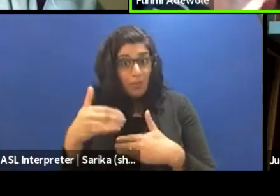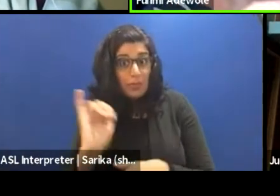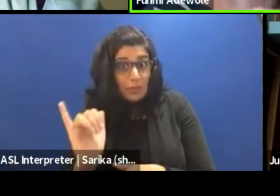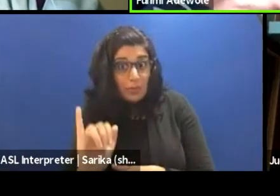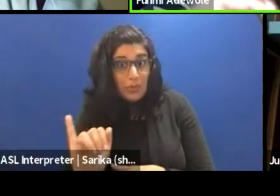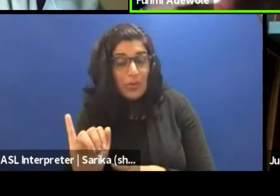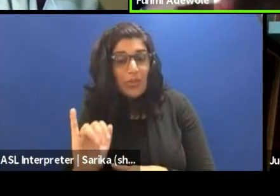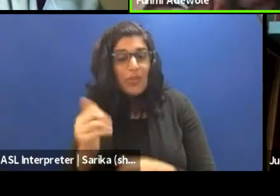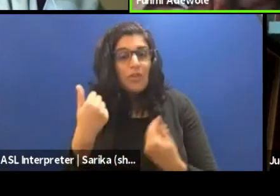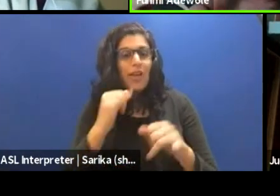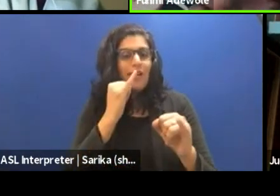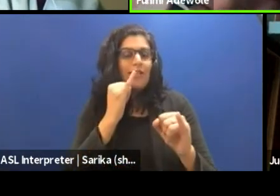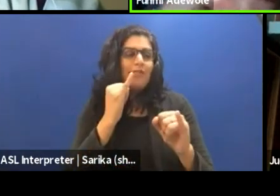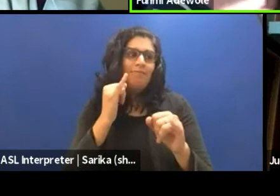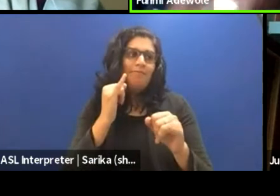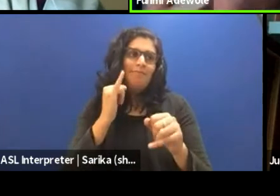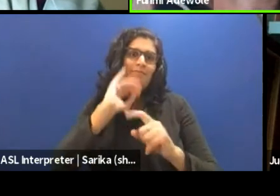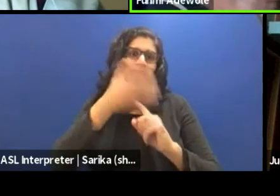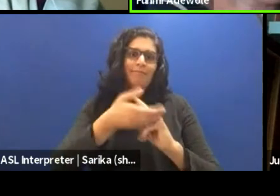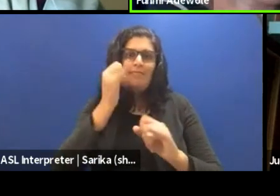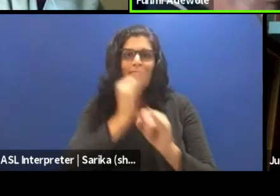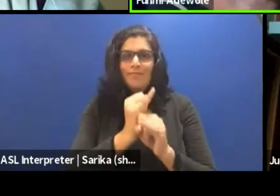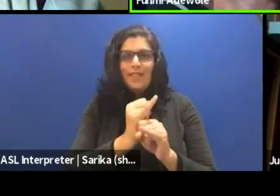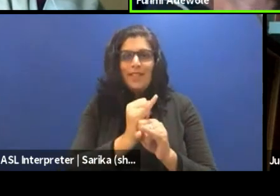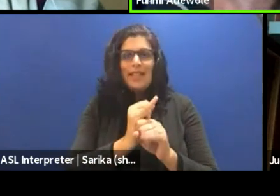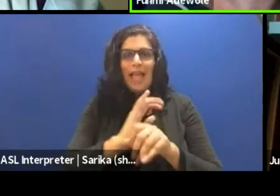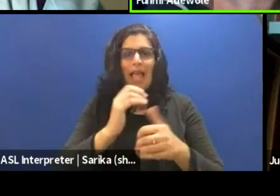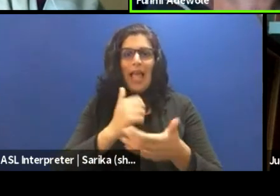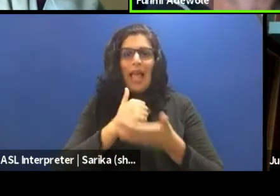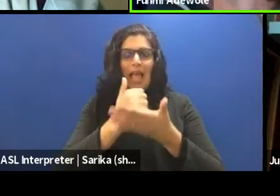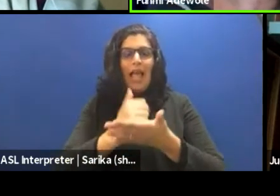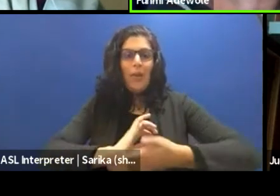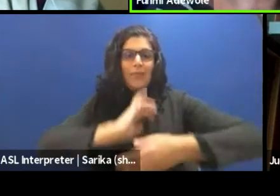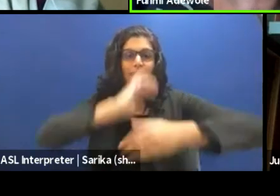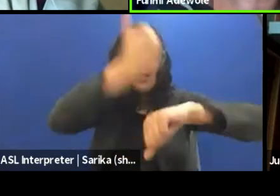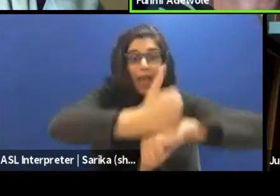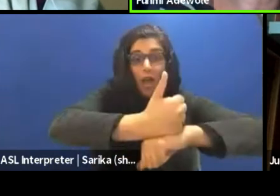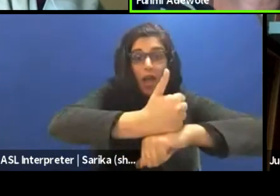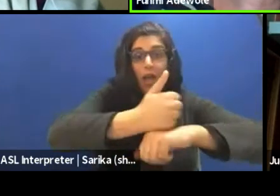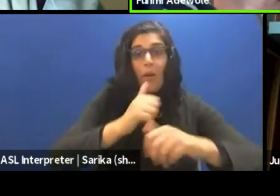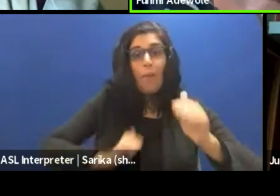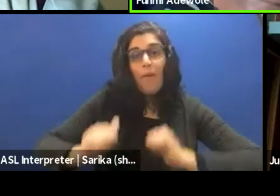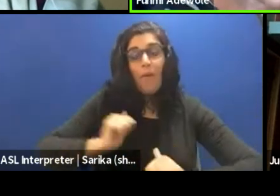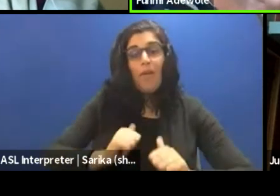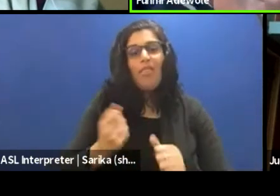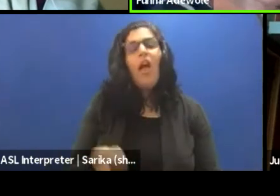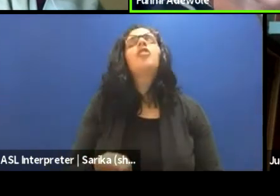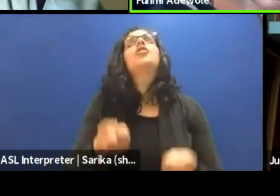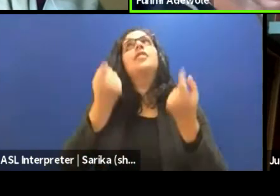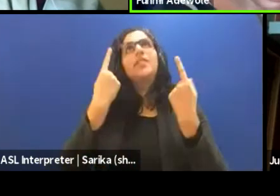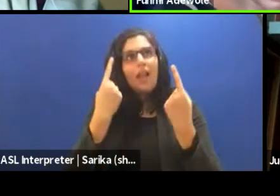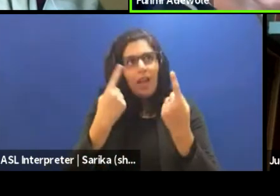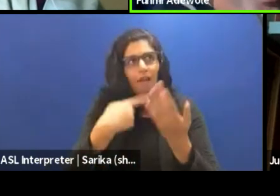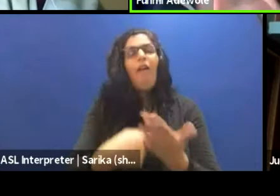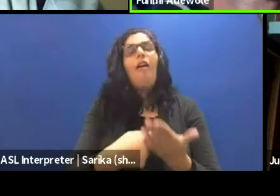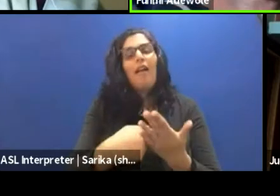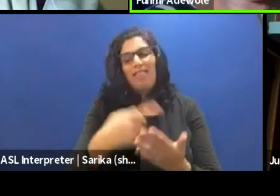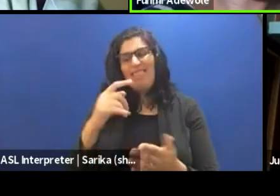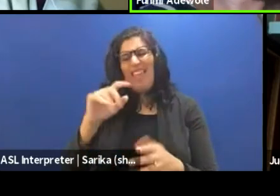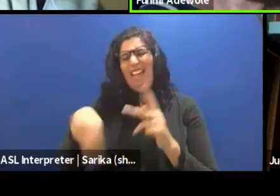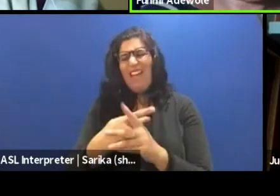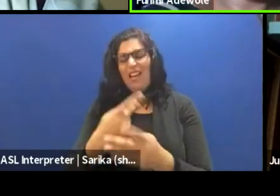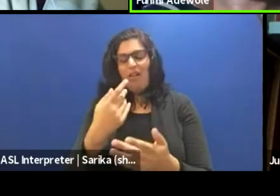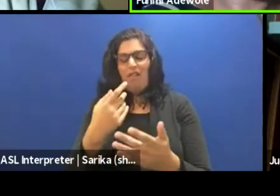institutionally help situate the piece, they understand what kind of conversation a funder is interested in. They